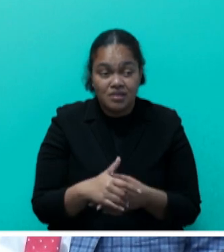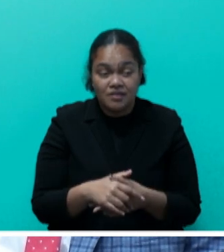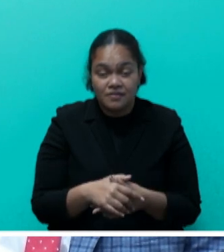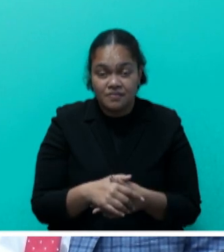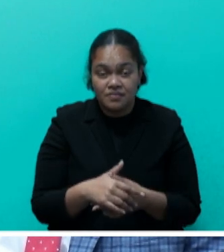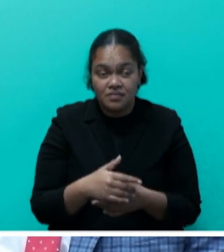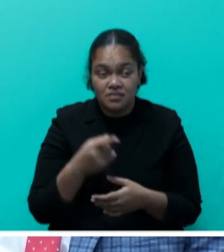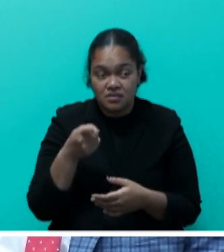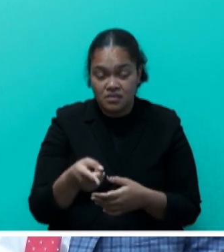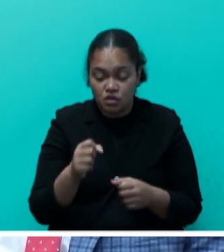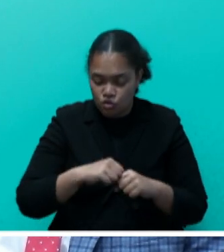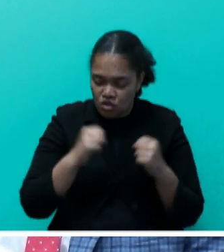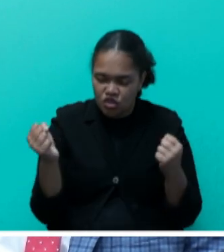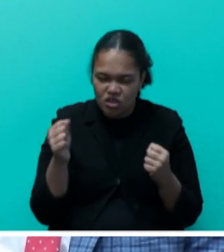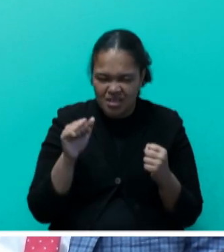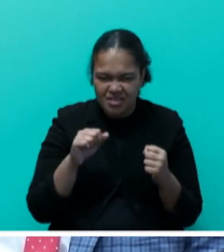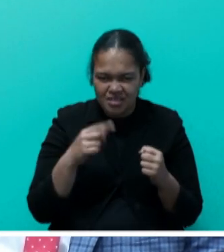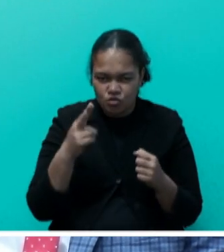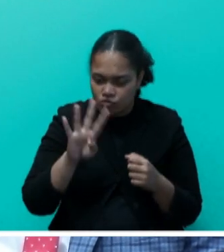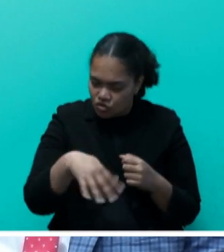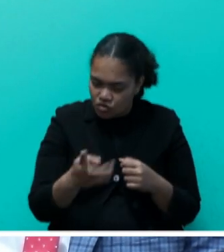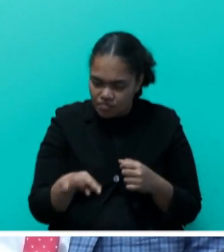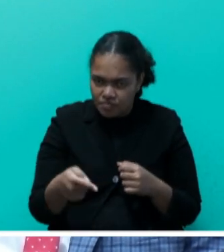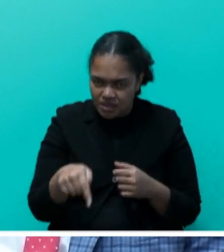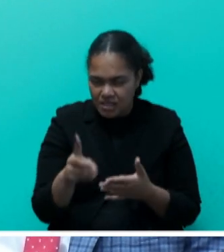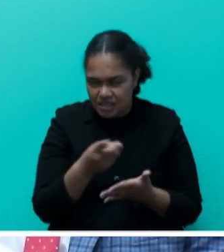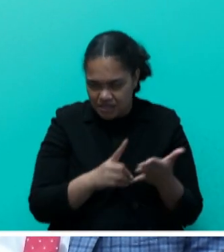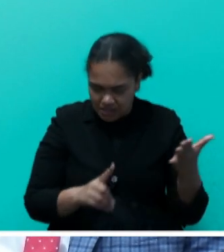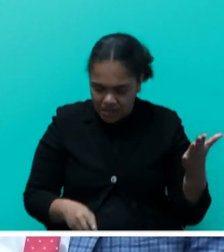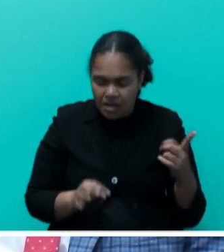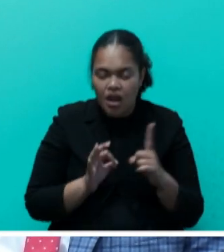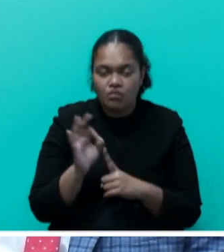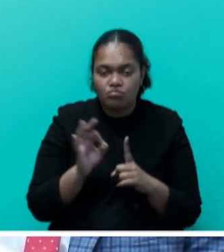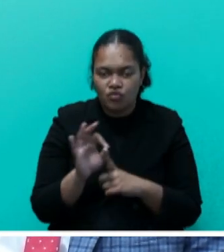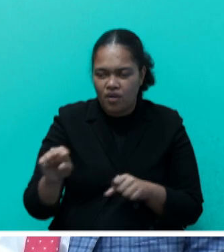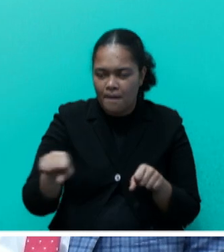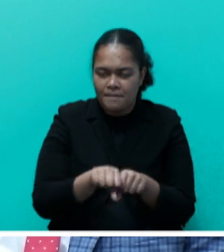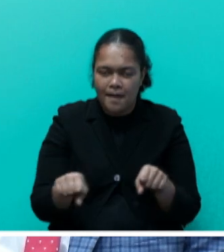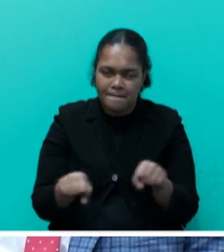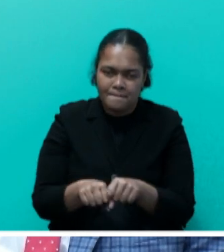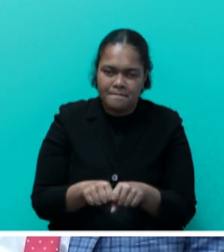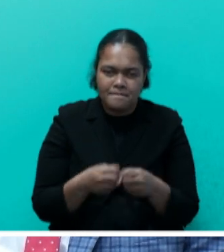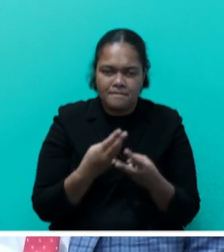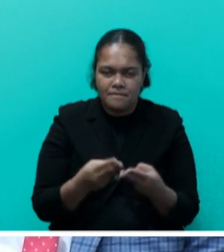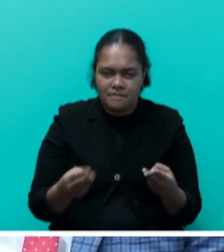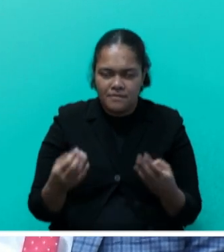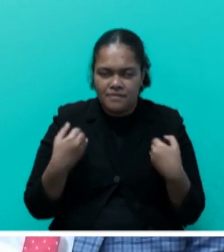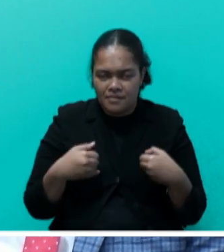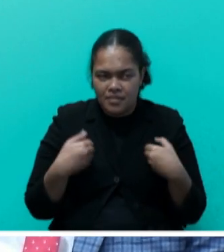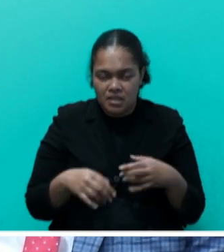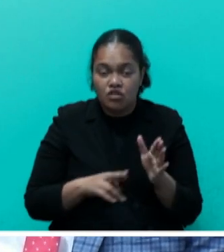of this system to address this challenge as a robust design with improved pipe material is being implemented to enhance the